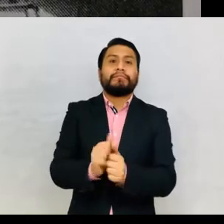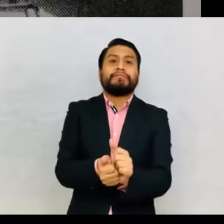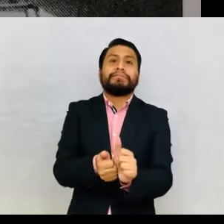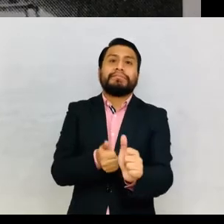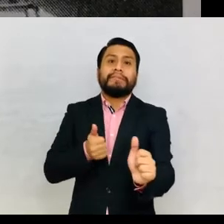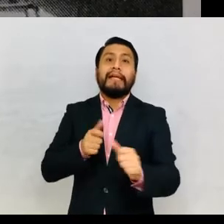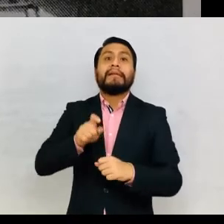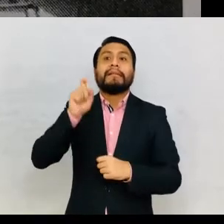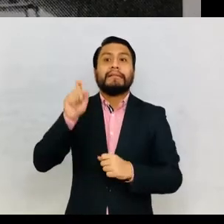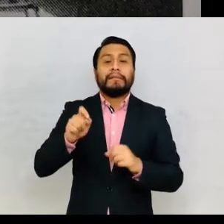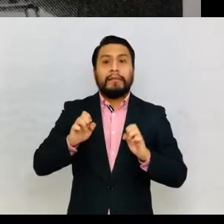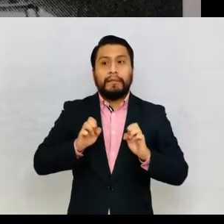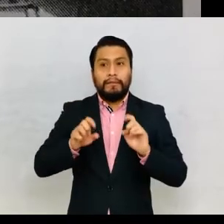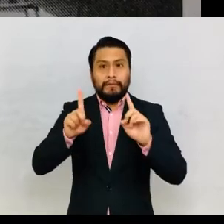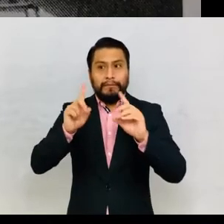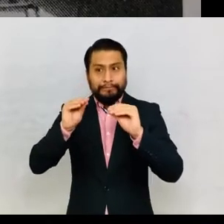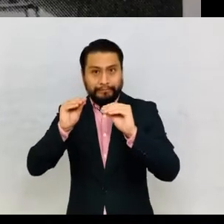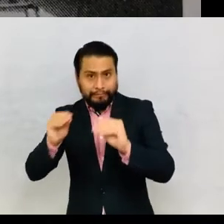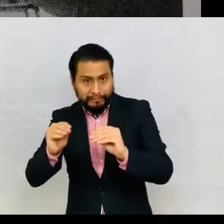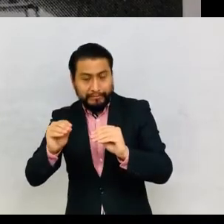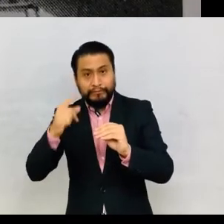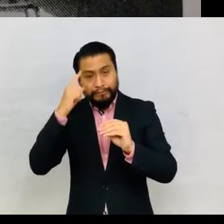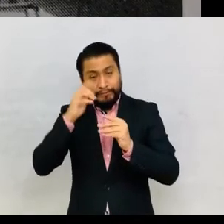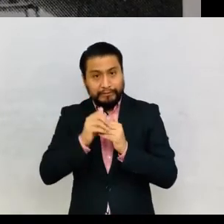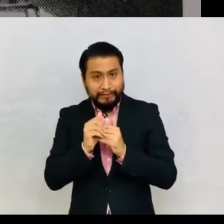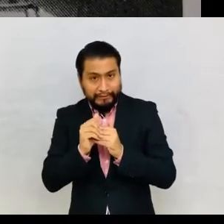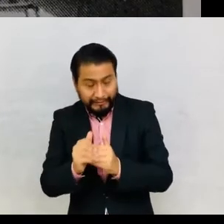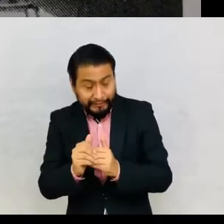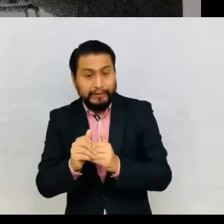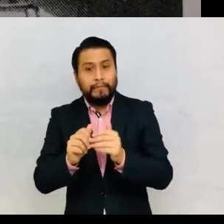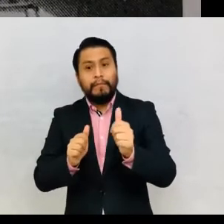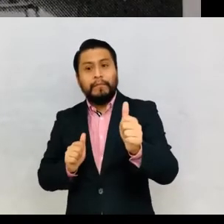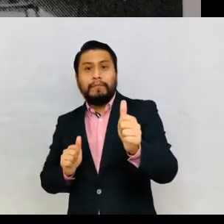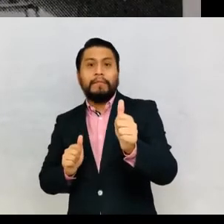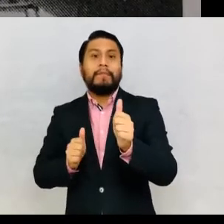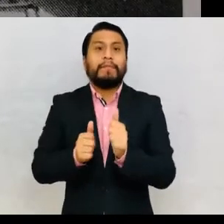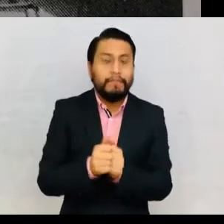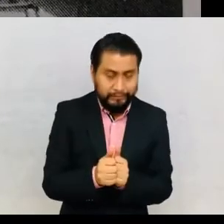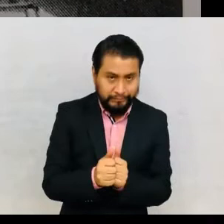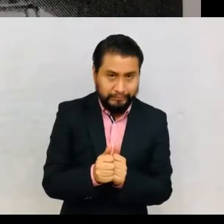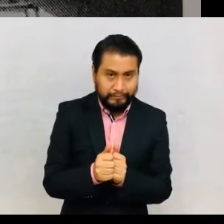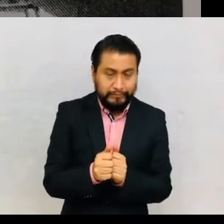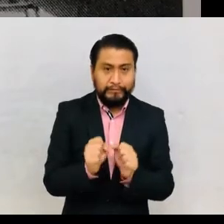it was necessary to educate them to leave this backwardness behind them,